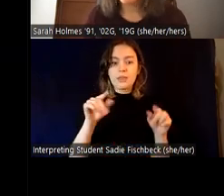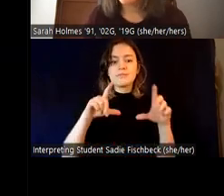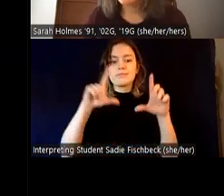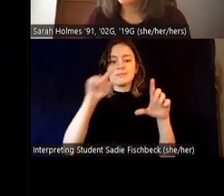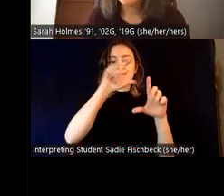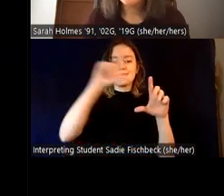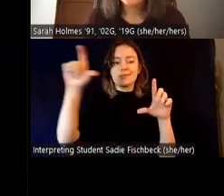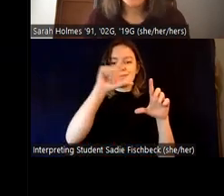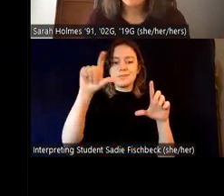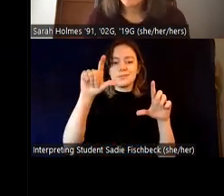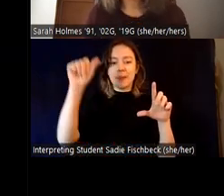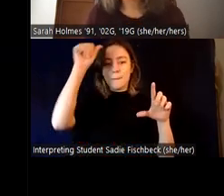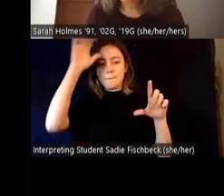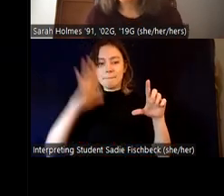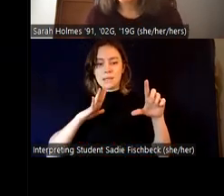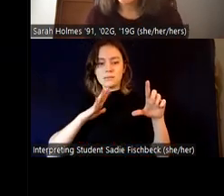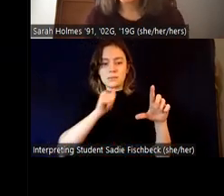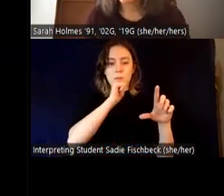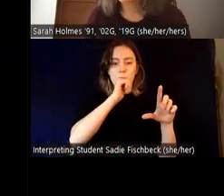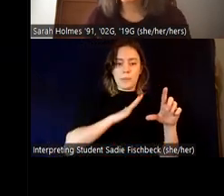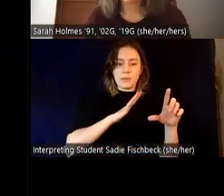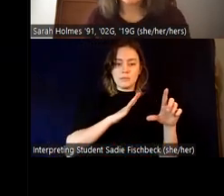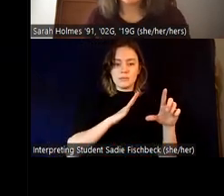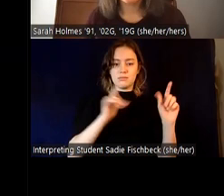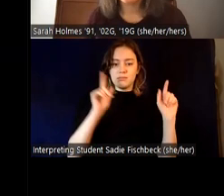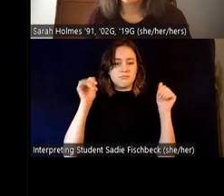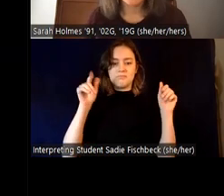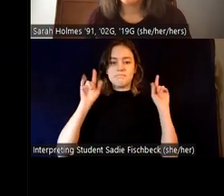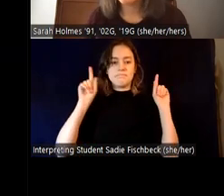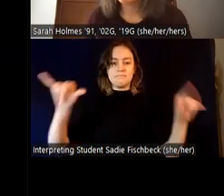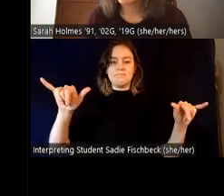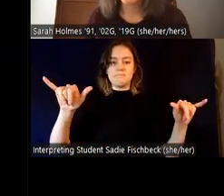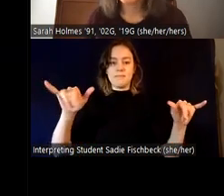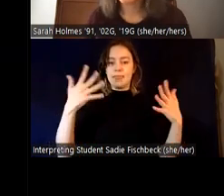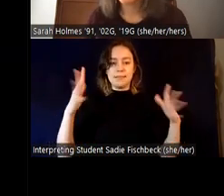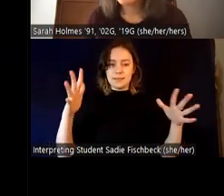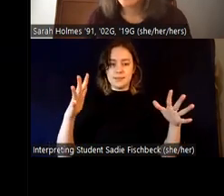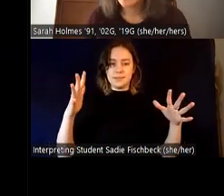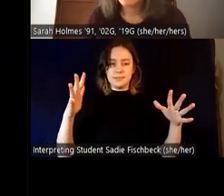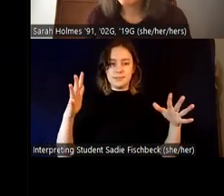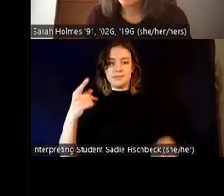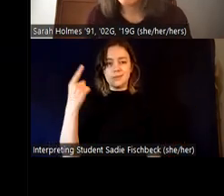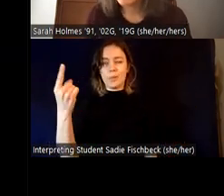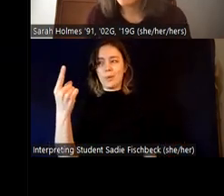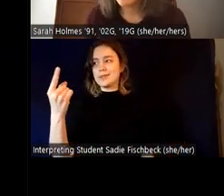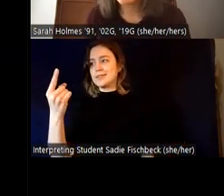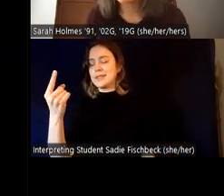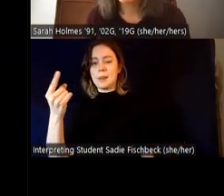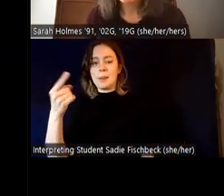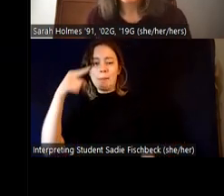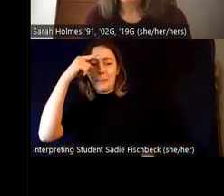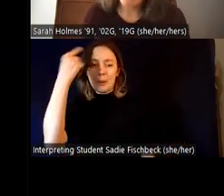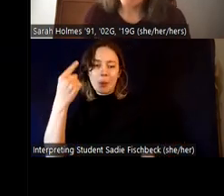Uh, they are two, you know, very separate binary options. One is a vaguely purpley blue stick figure, probably wearing